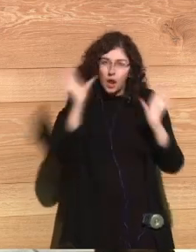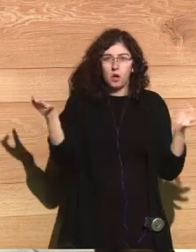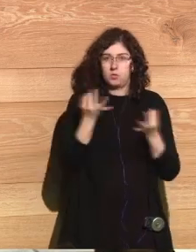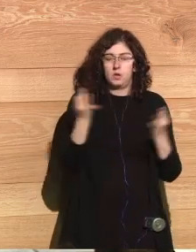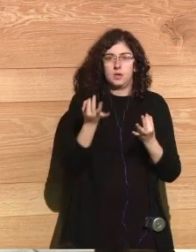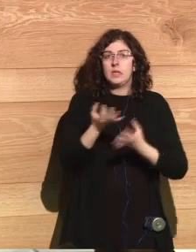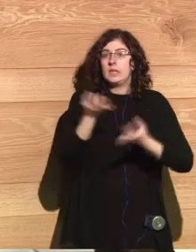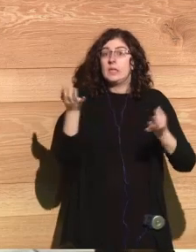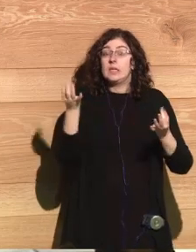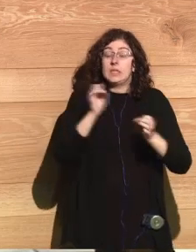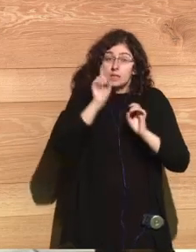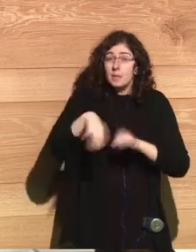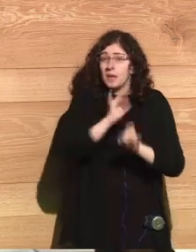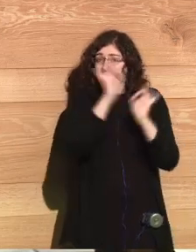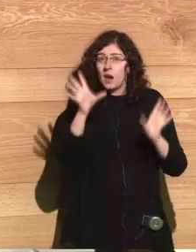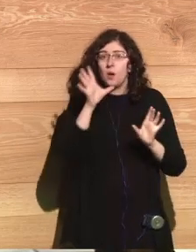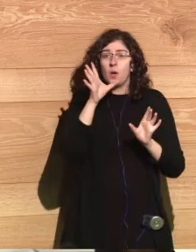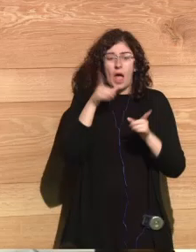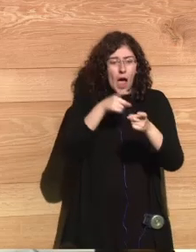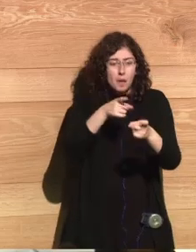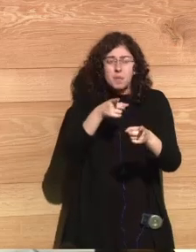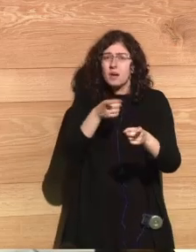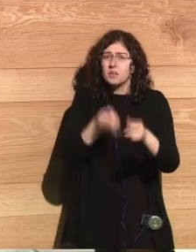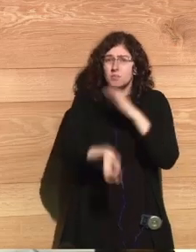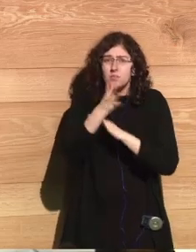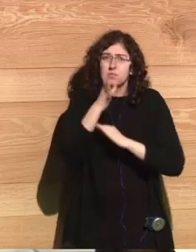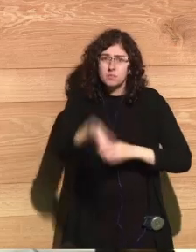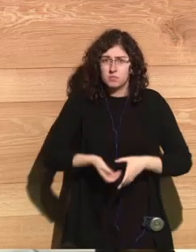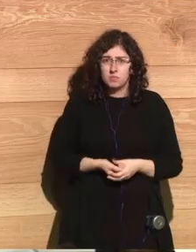of these weapons. And we should also understand why these weapons exist.